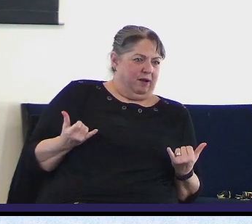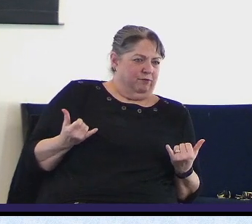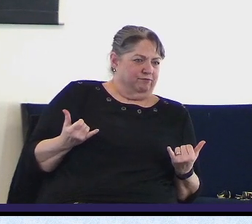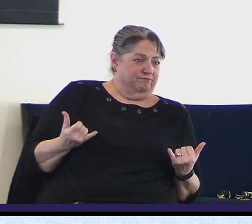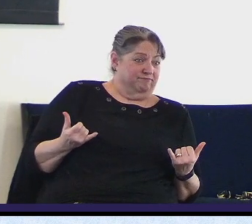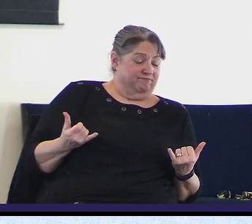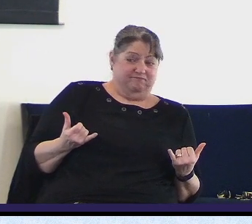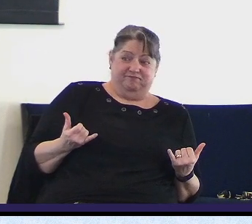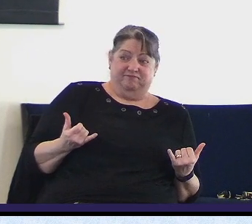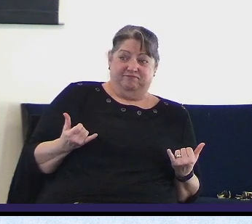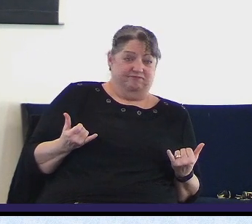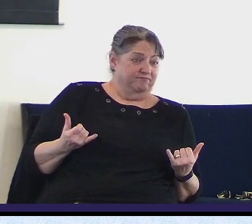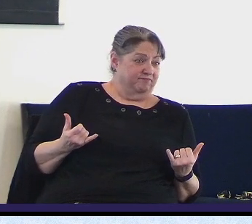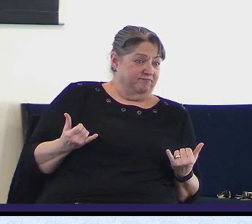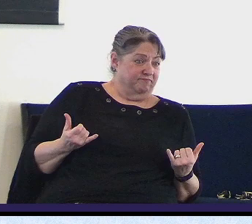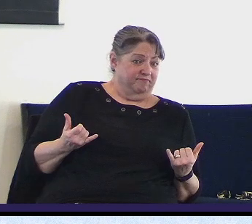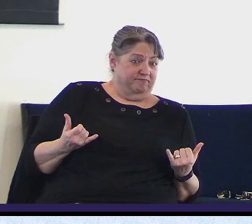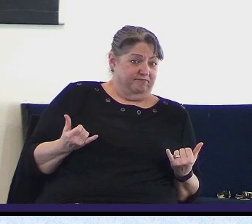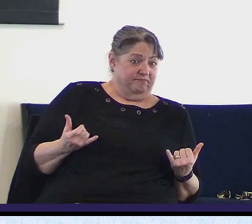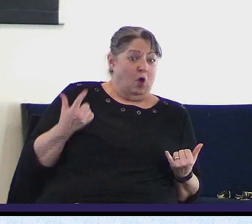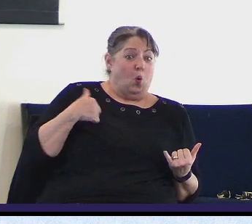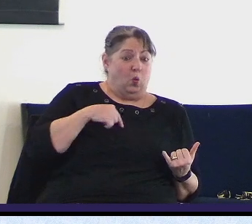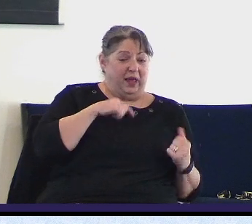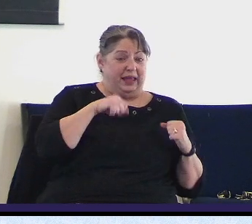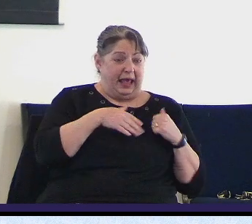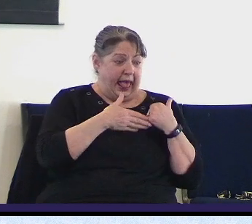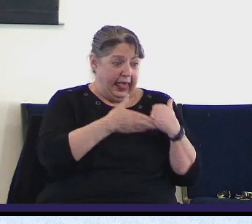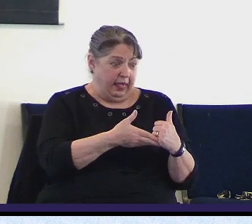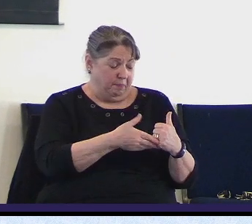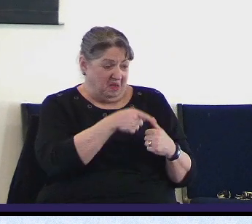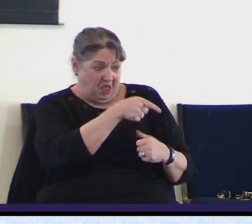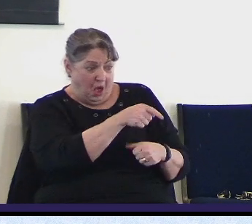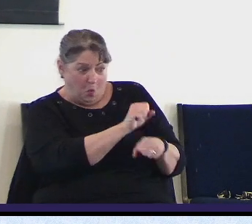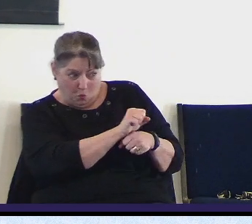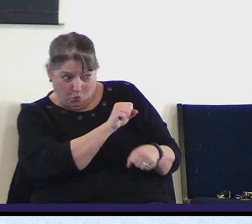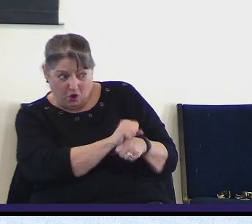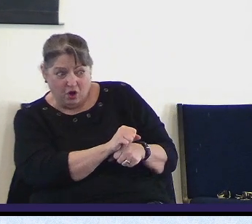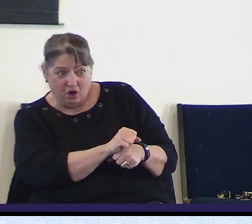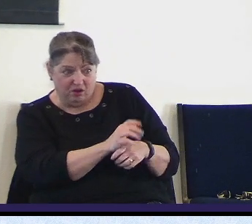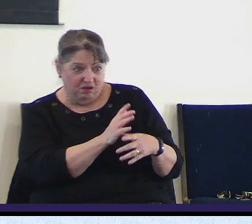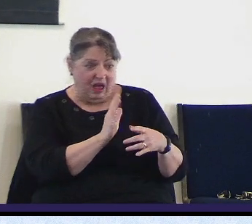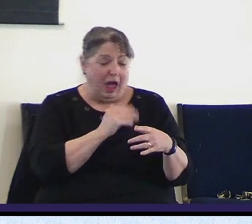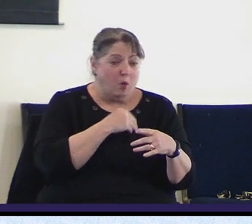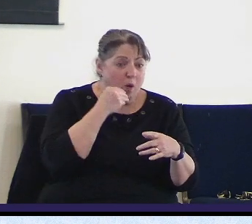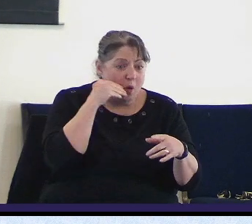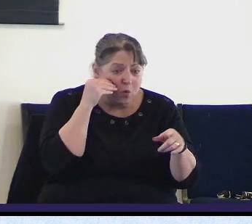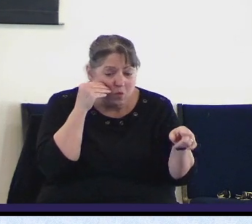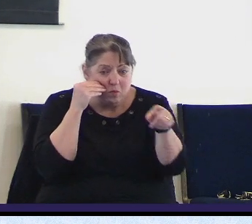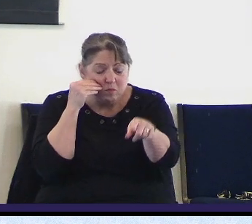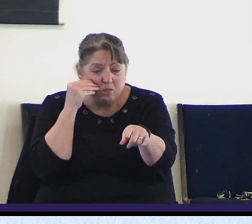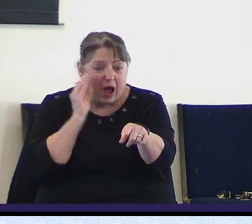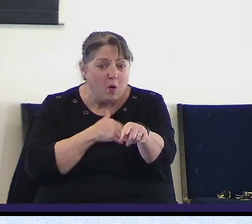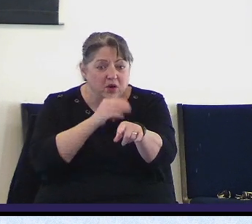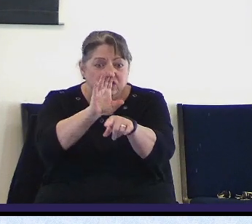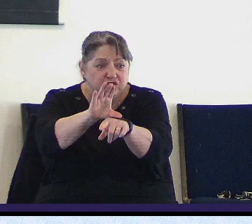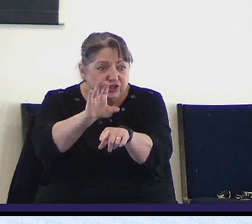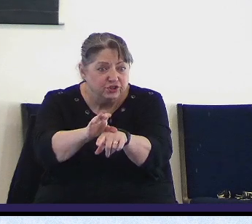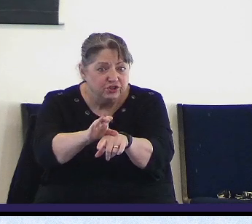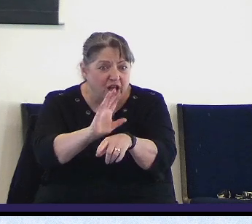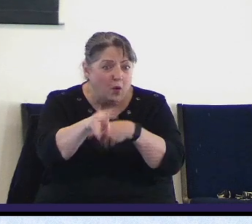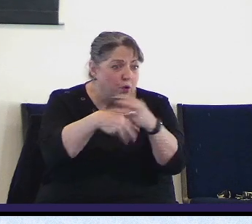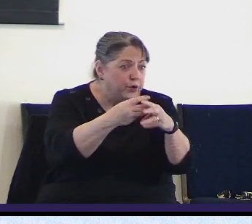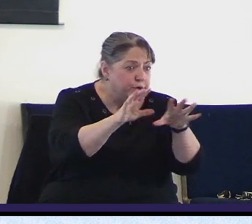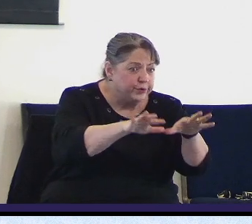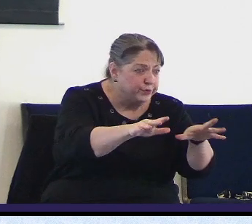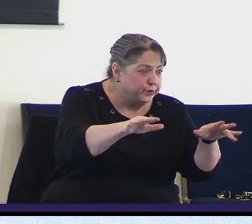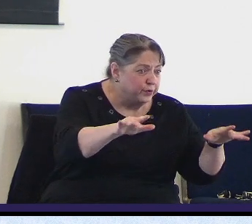in church. We play a role individually within our workplaces within our communities within our homes within our church and within our world. We do play